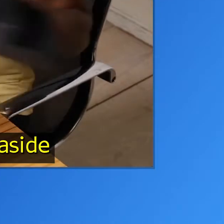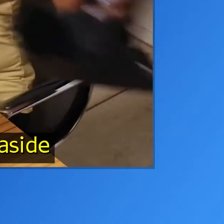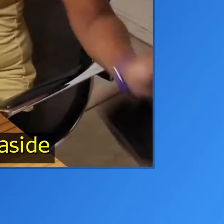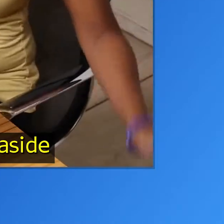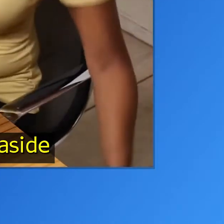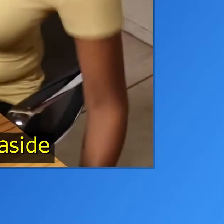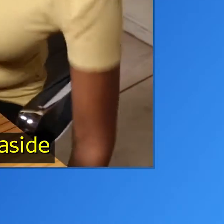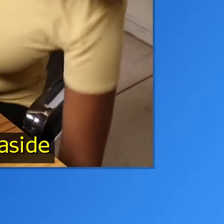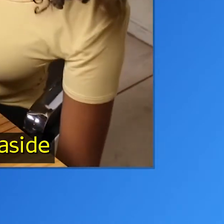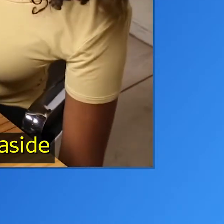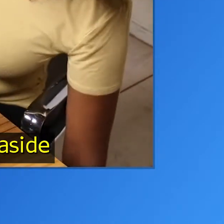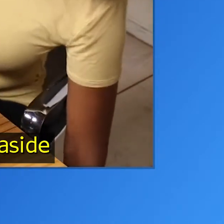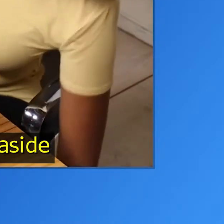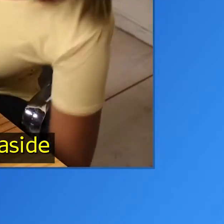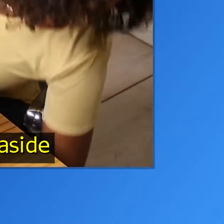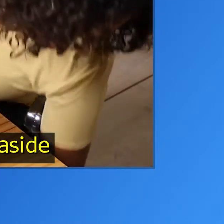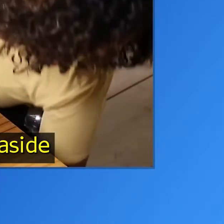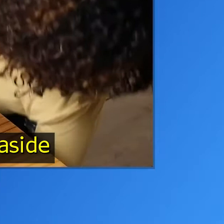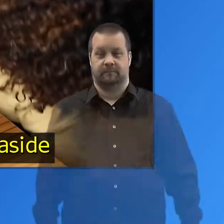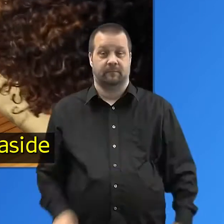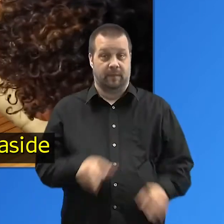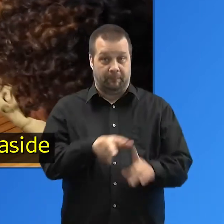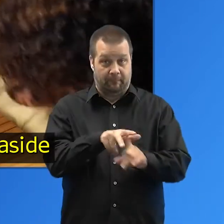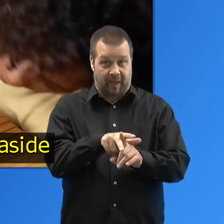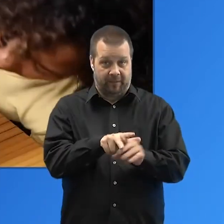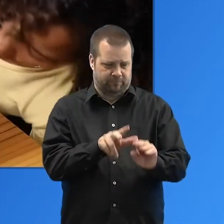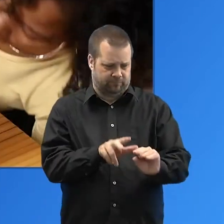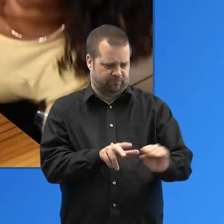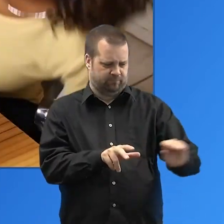Set the power cable aside for a moment.